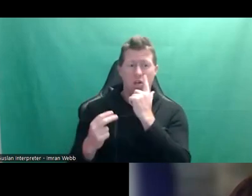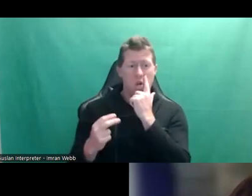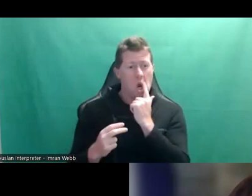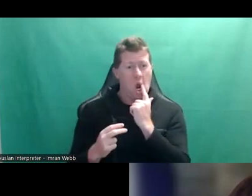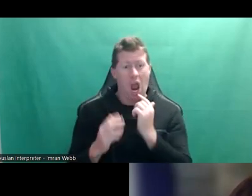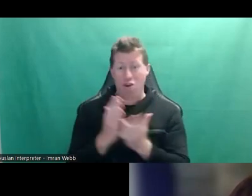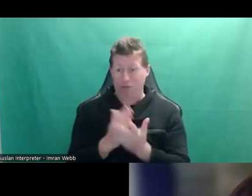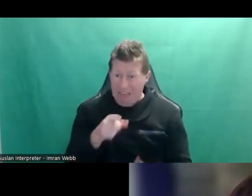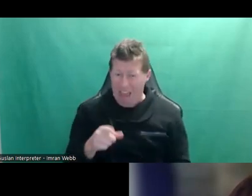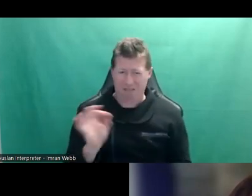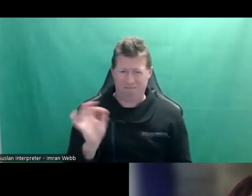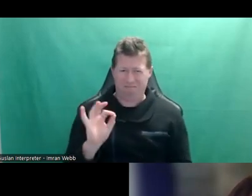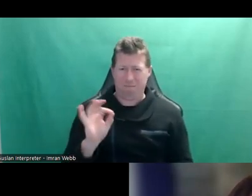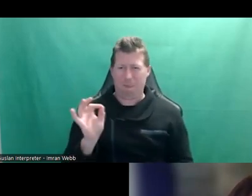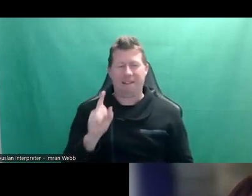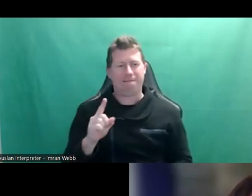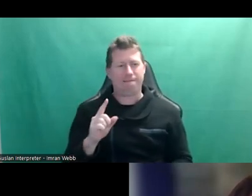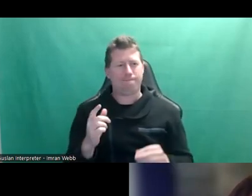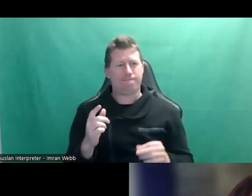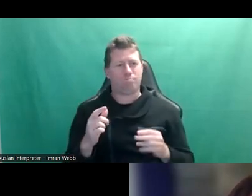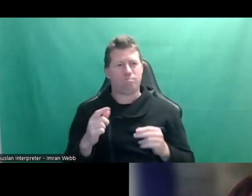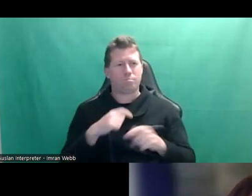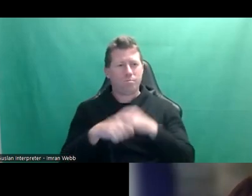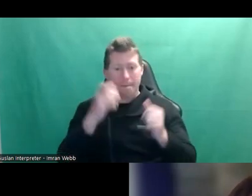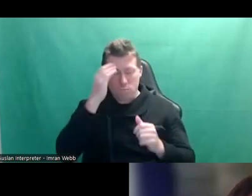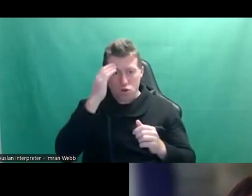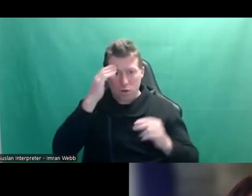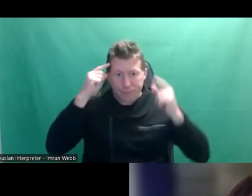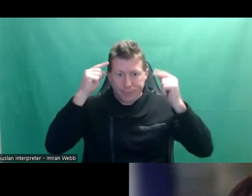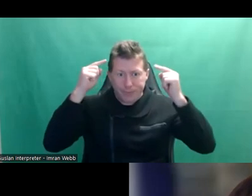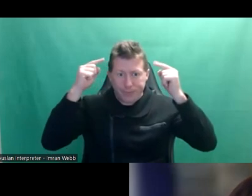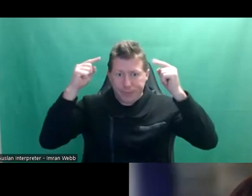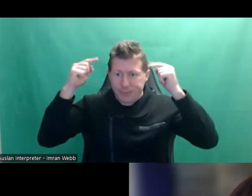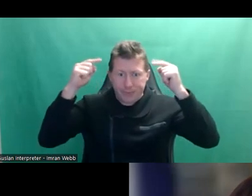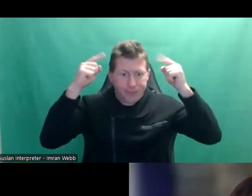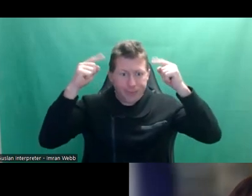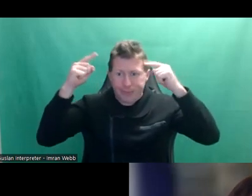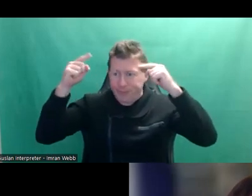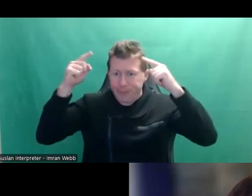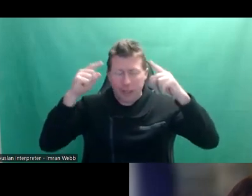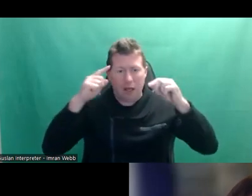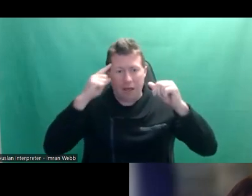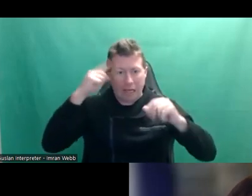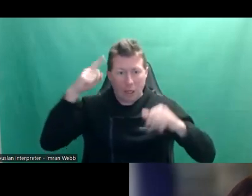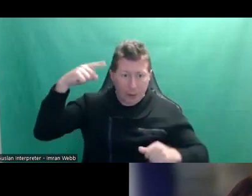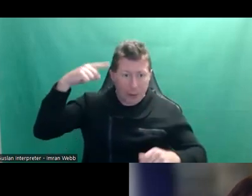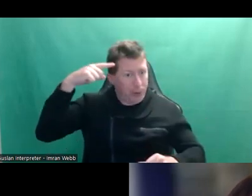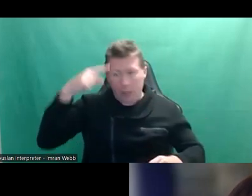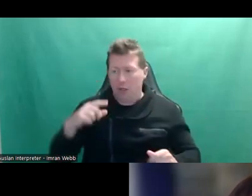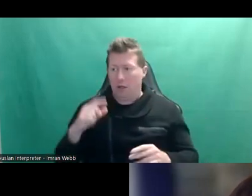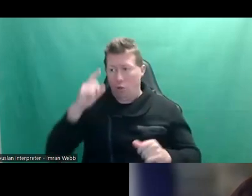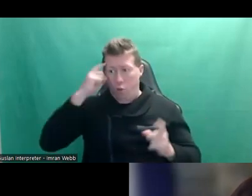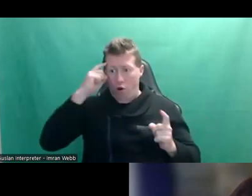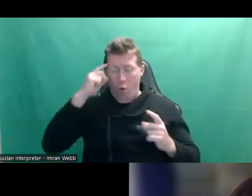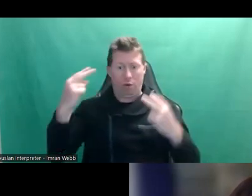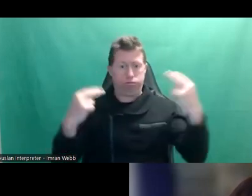necessarily exist. But it's writ so large in that adolescent brain when they're strapped into that rocket ship. You know, it's one of their primary concerns.